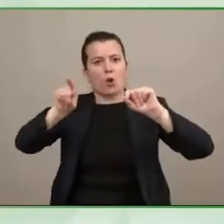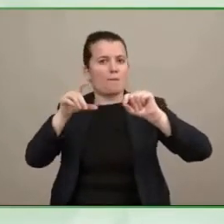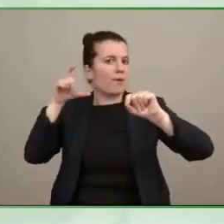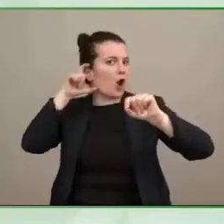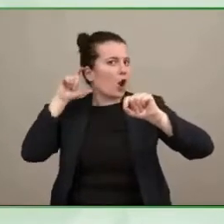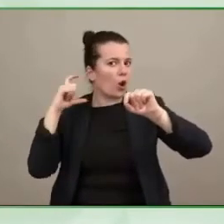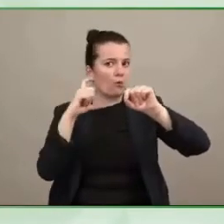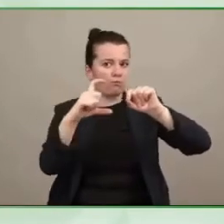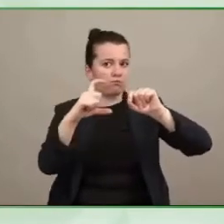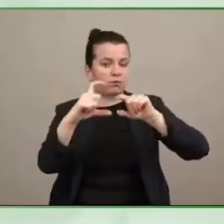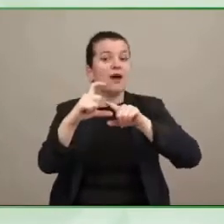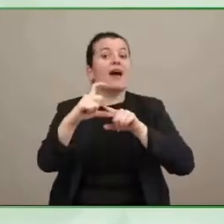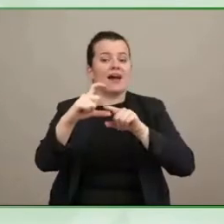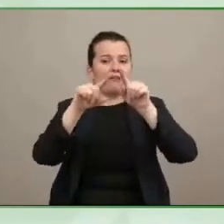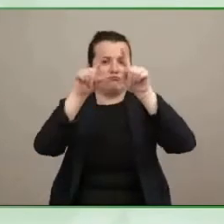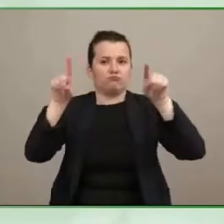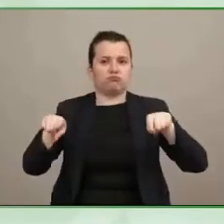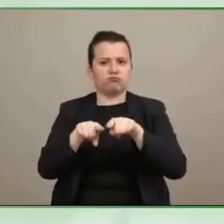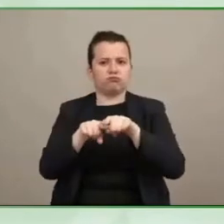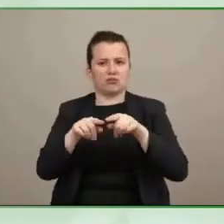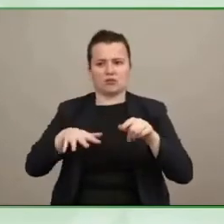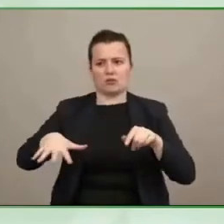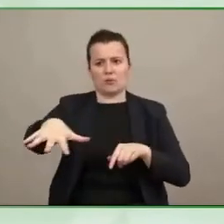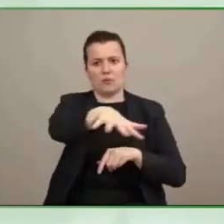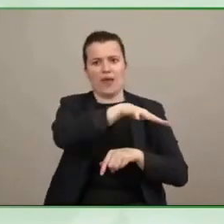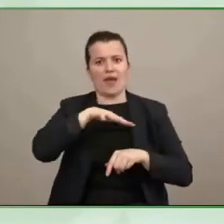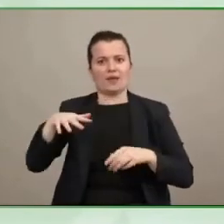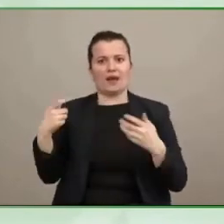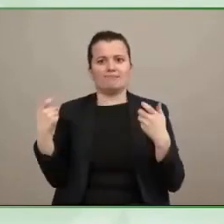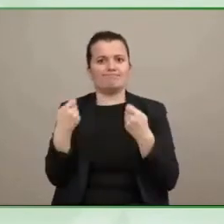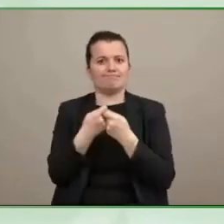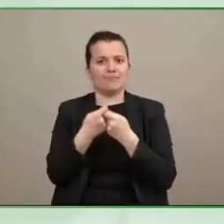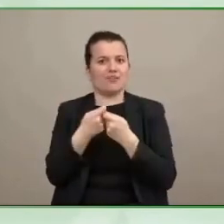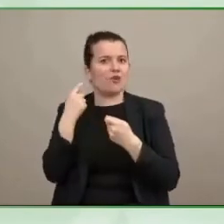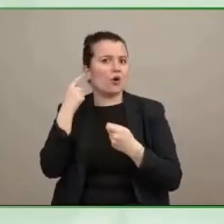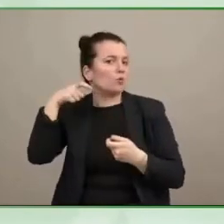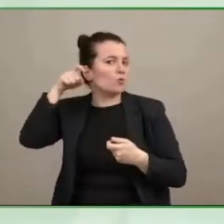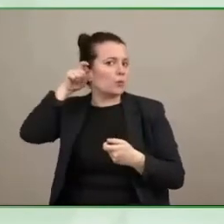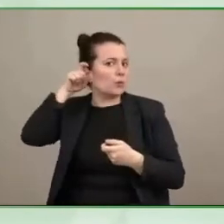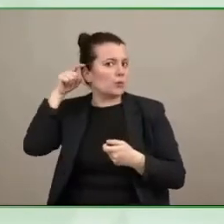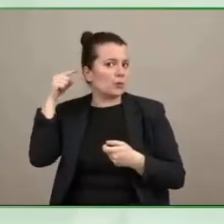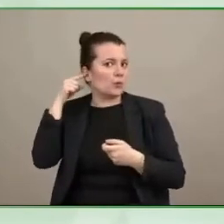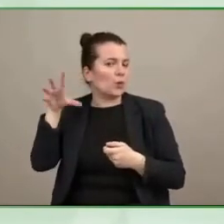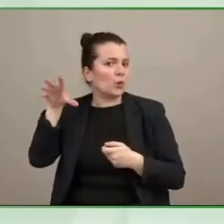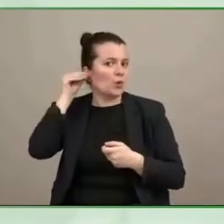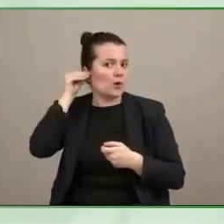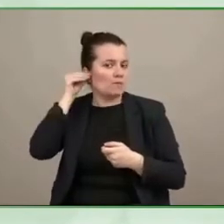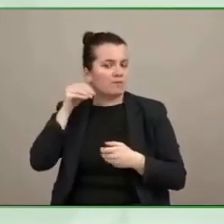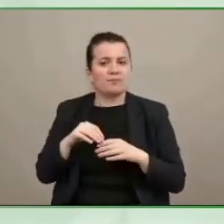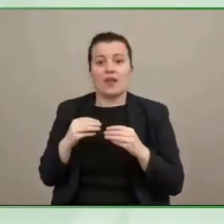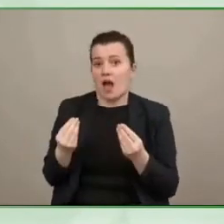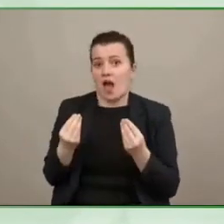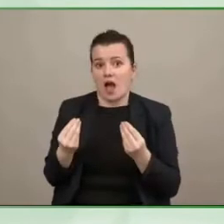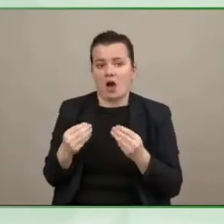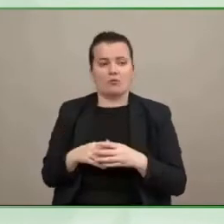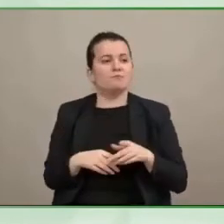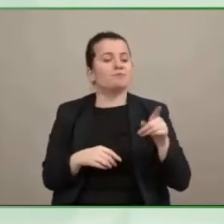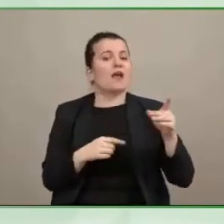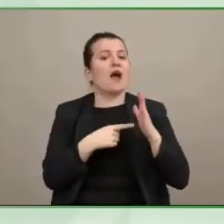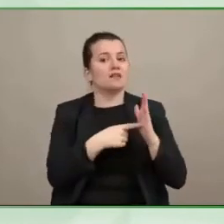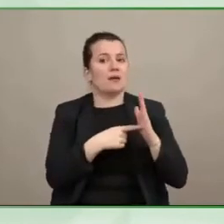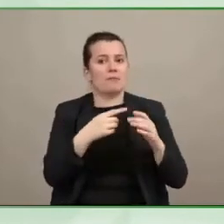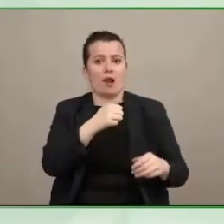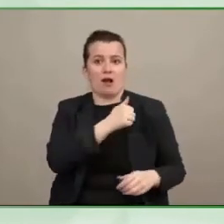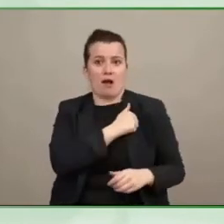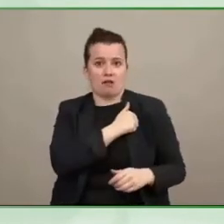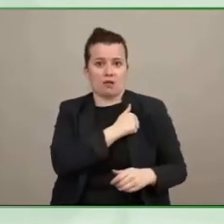and the way i'm doing it is i worked with people in canada and norway and australia where